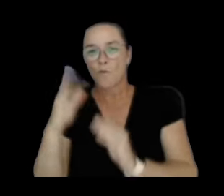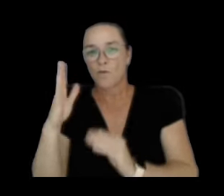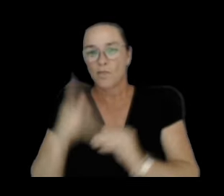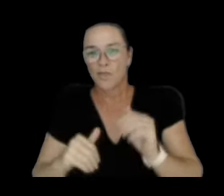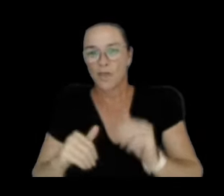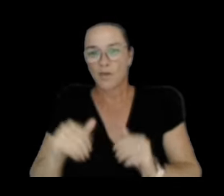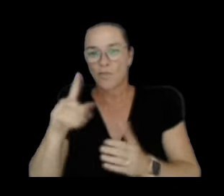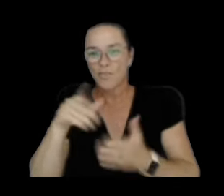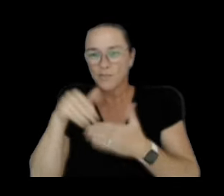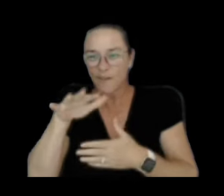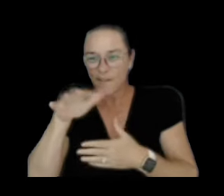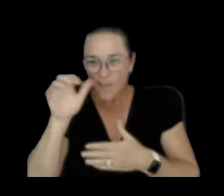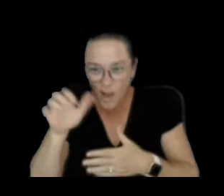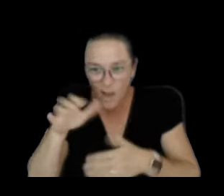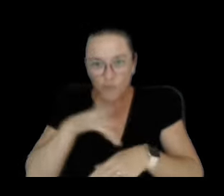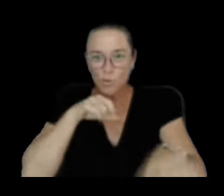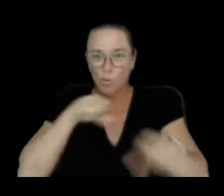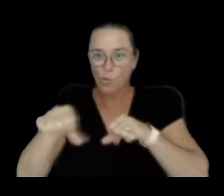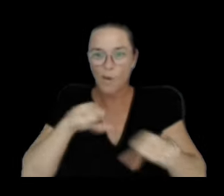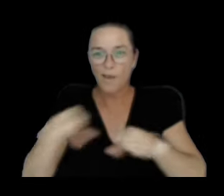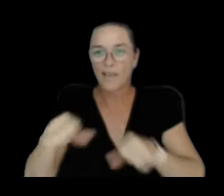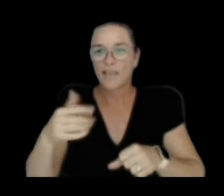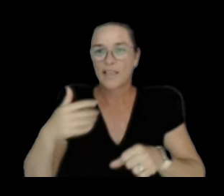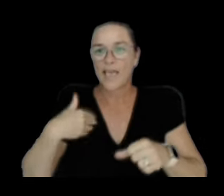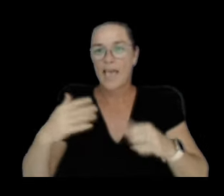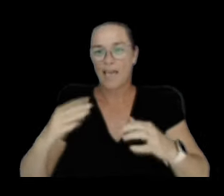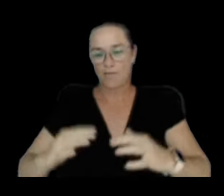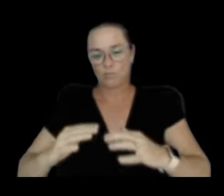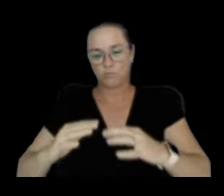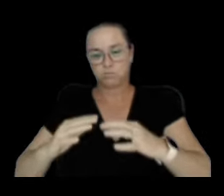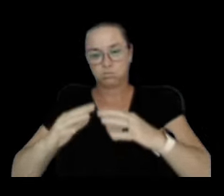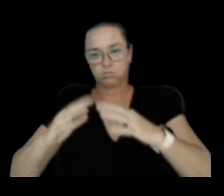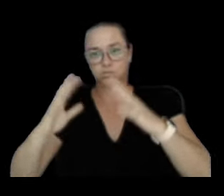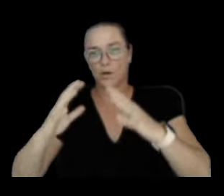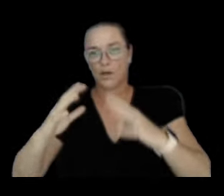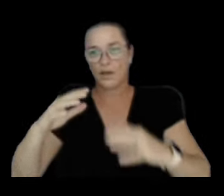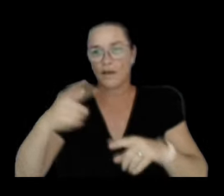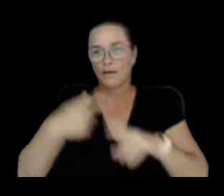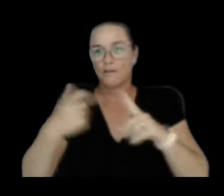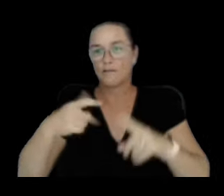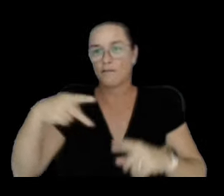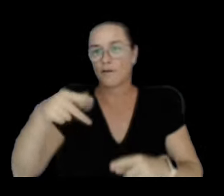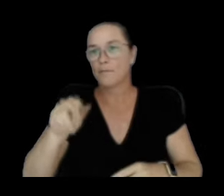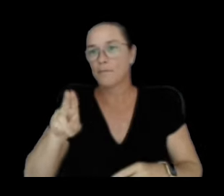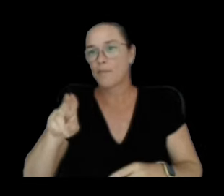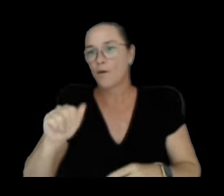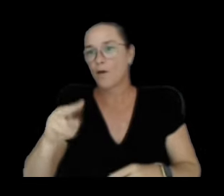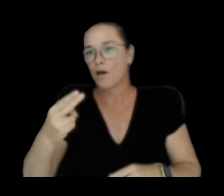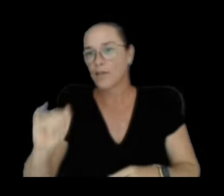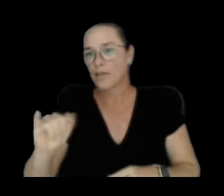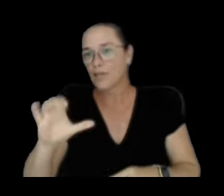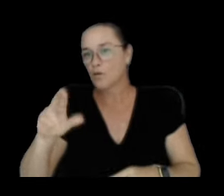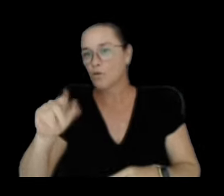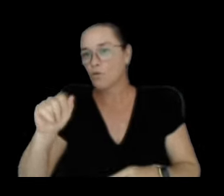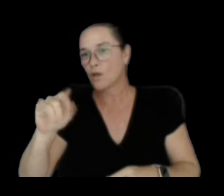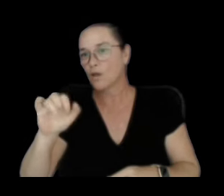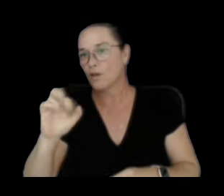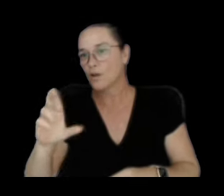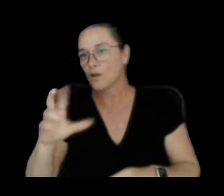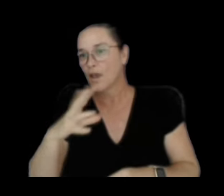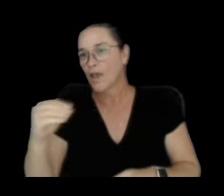It has caused uplift of the ground in this area between Powahi Crater and Mauna'ulu, centered more or less here,